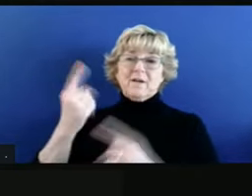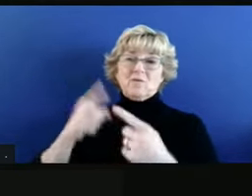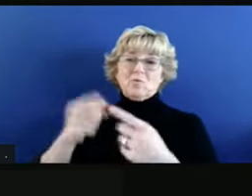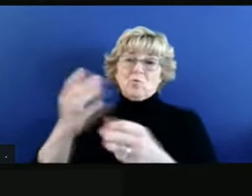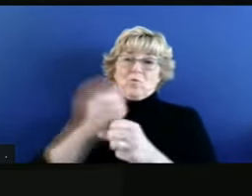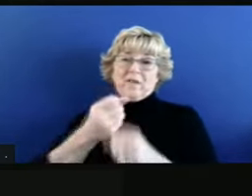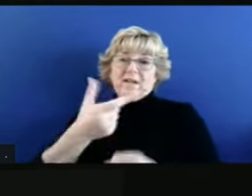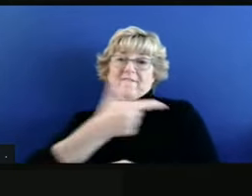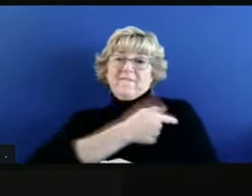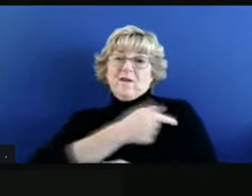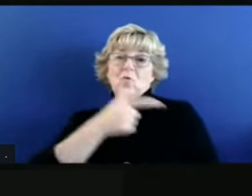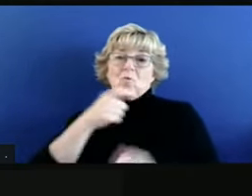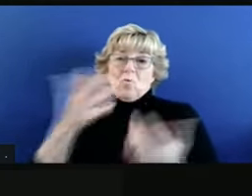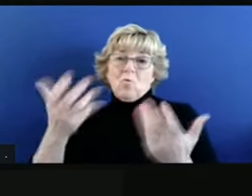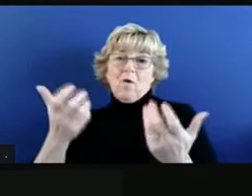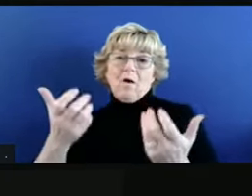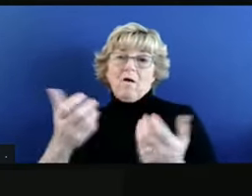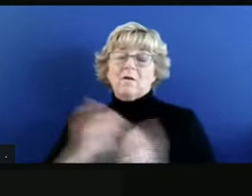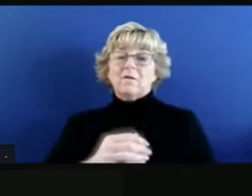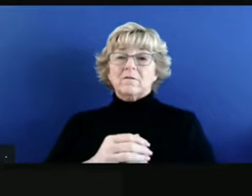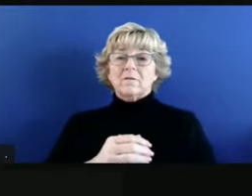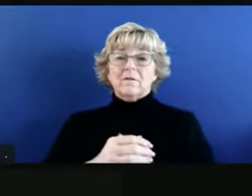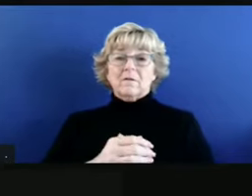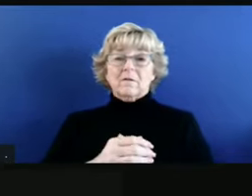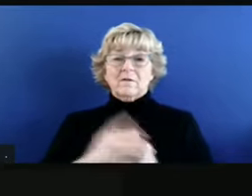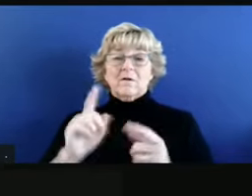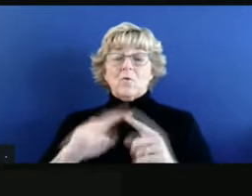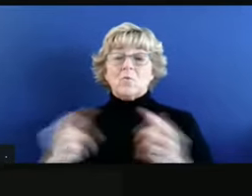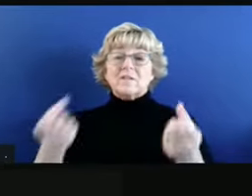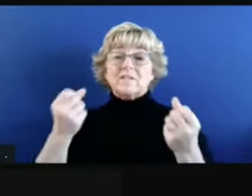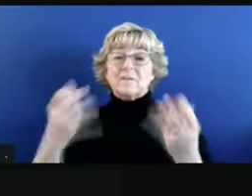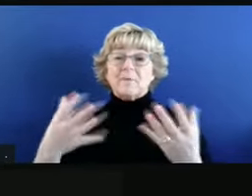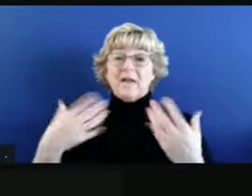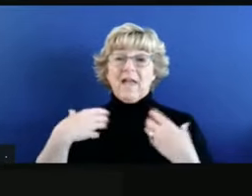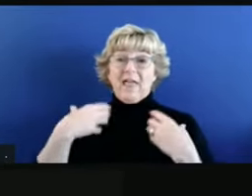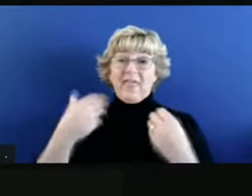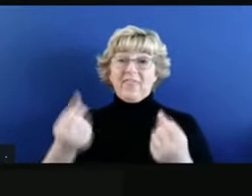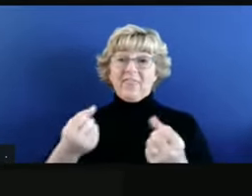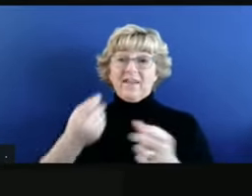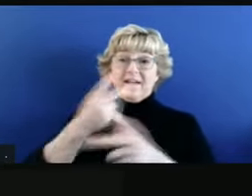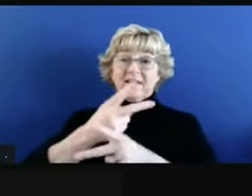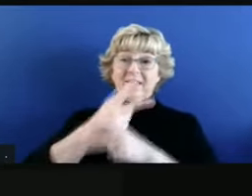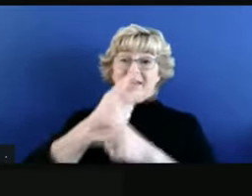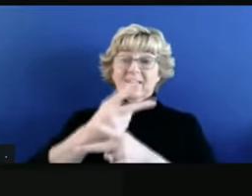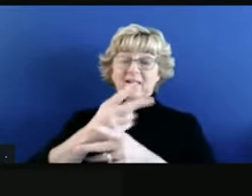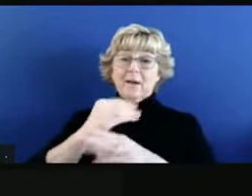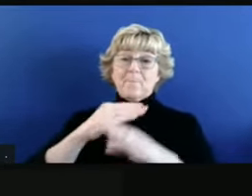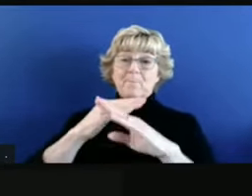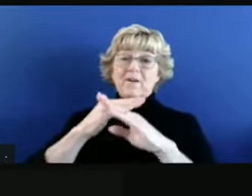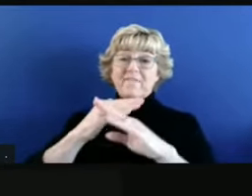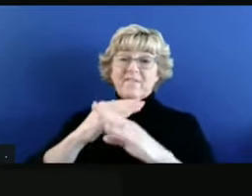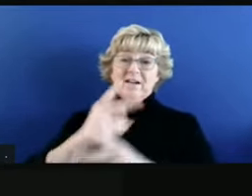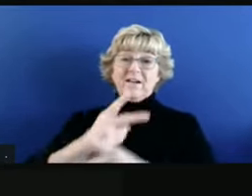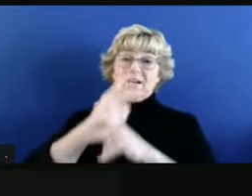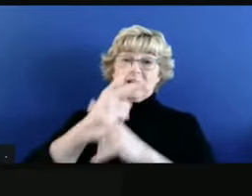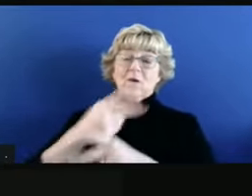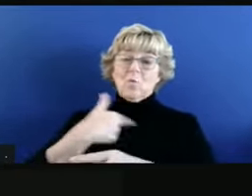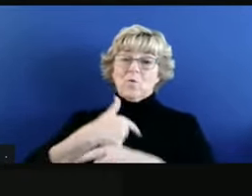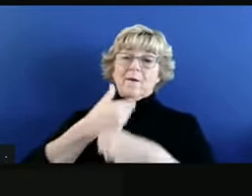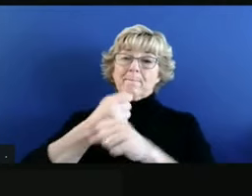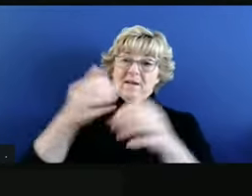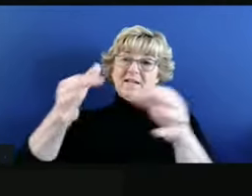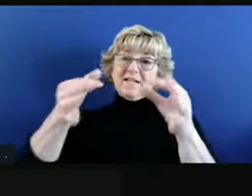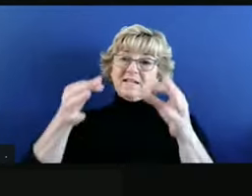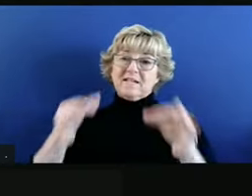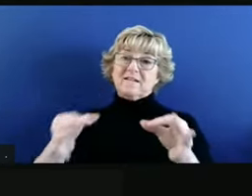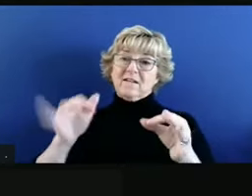be vaccinated. More than ever, but with so much health care, we preventative care, we make this decision. And this